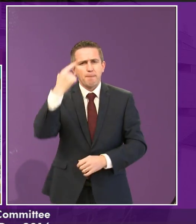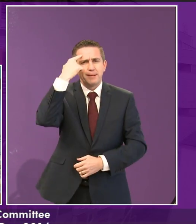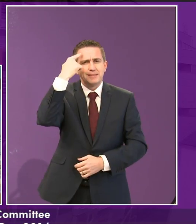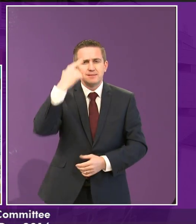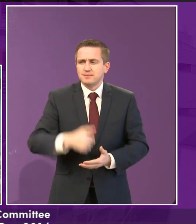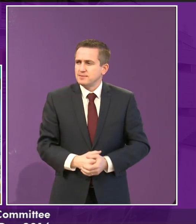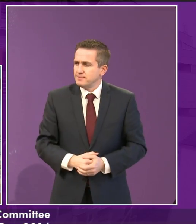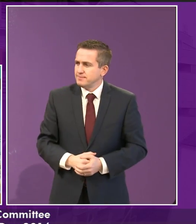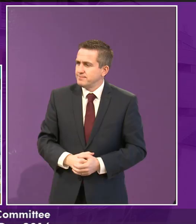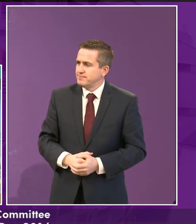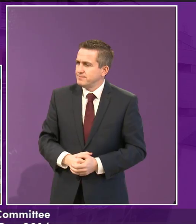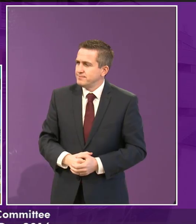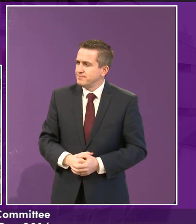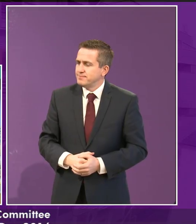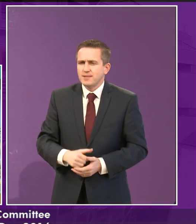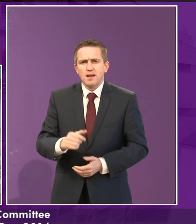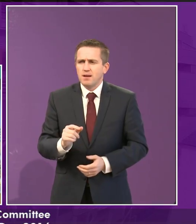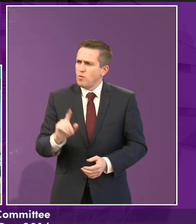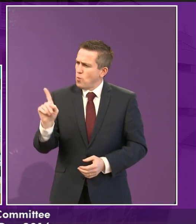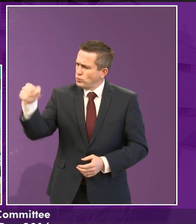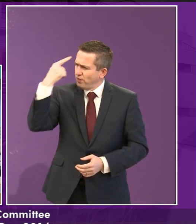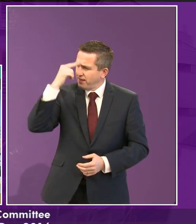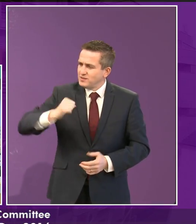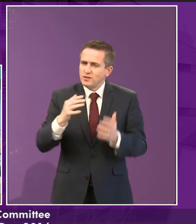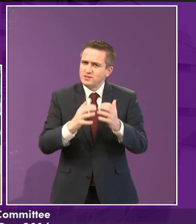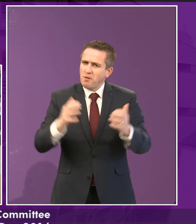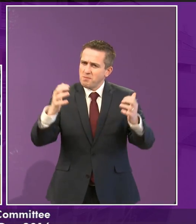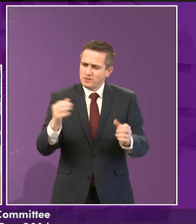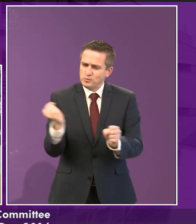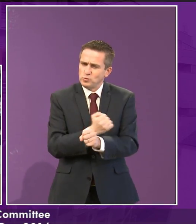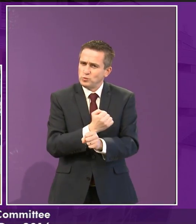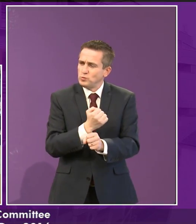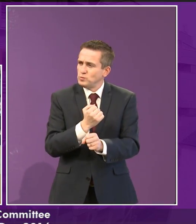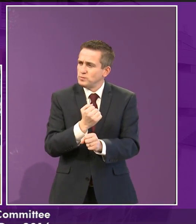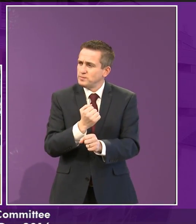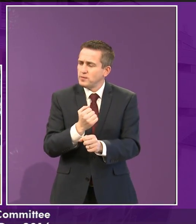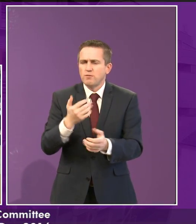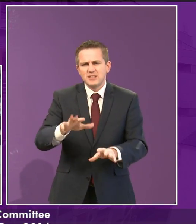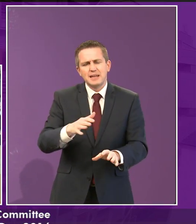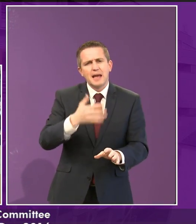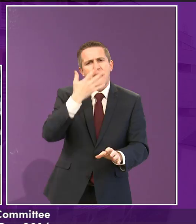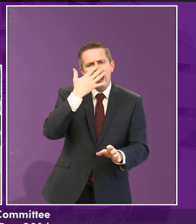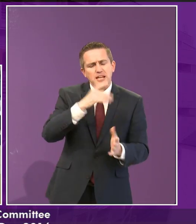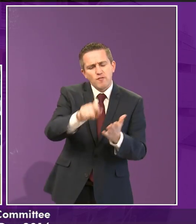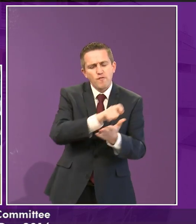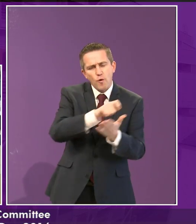Amanda? If there was something that we should do here that would help you, what would it be? Apart from lower than the voting age.